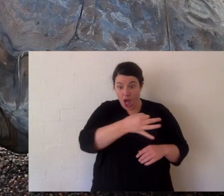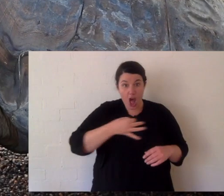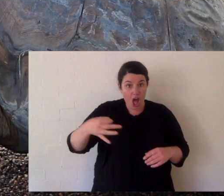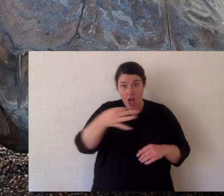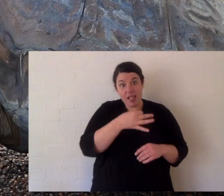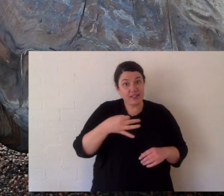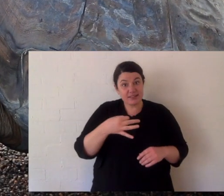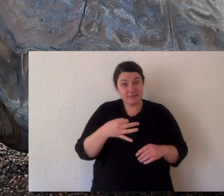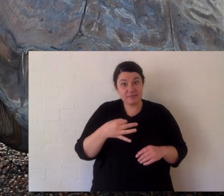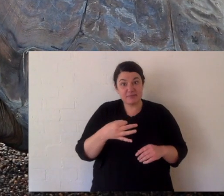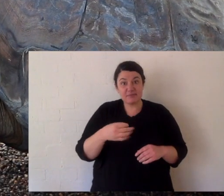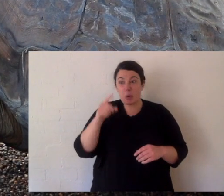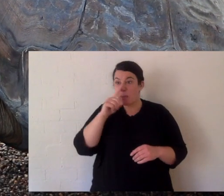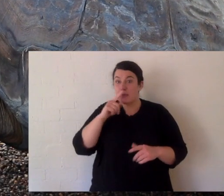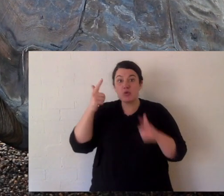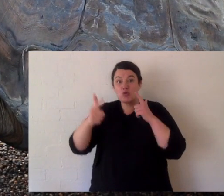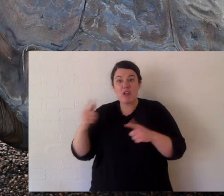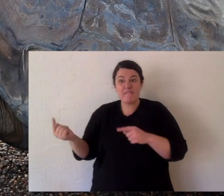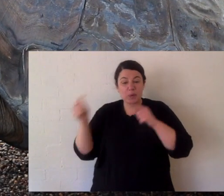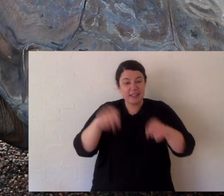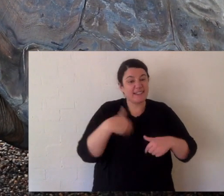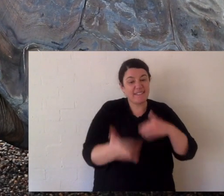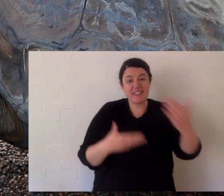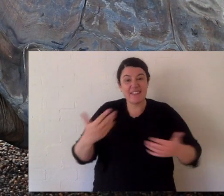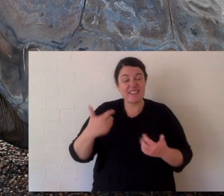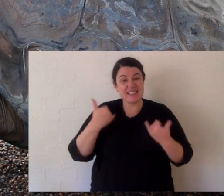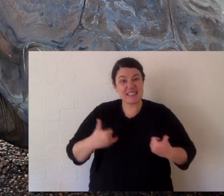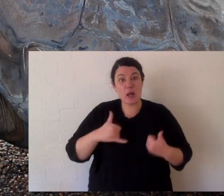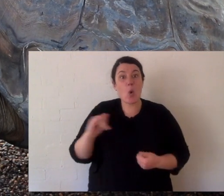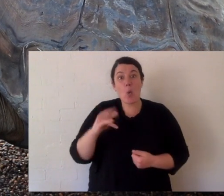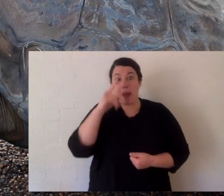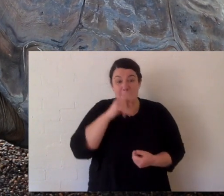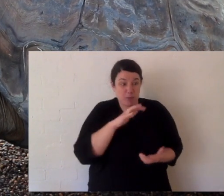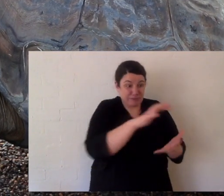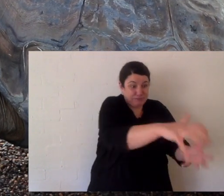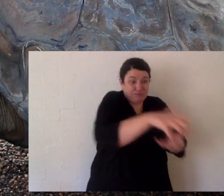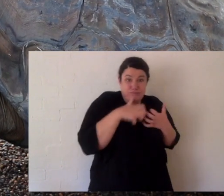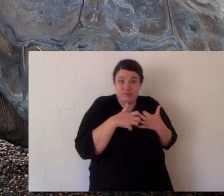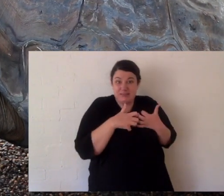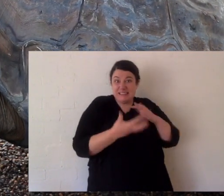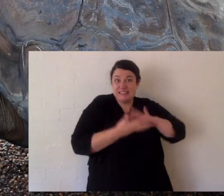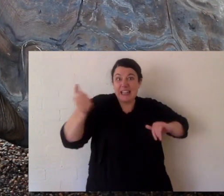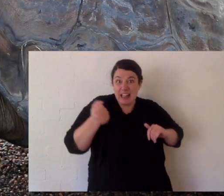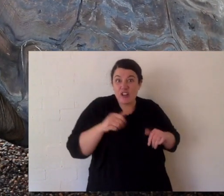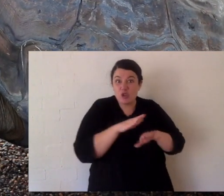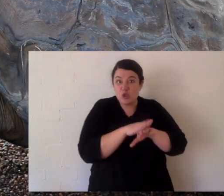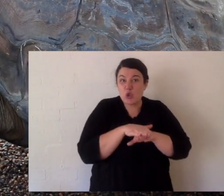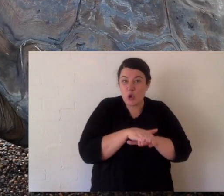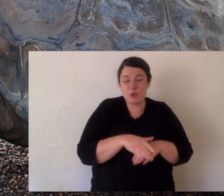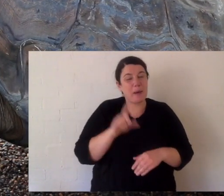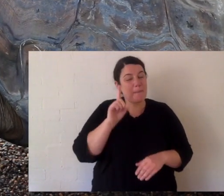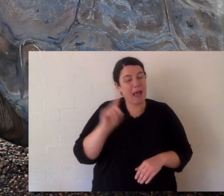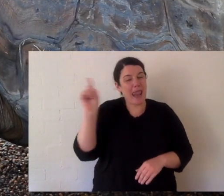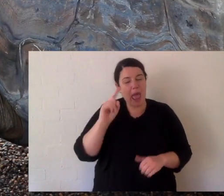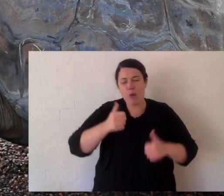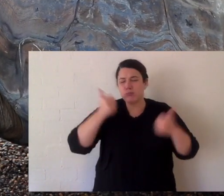nests. You could have introduced disease from people that travel there, and poaching, which is when people go and steal turtles. But they've got a